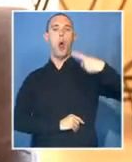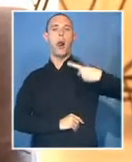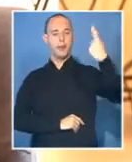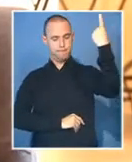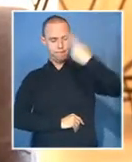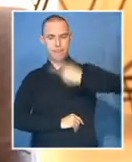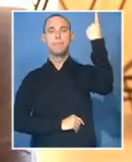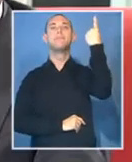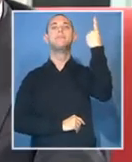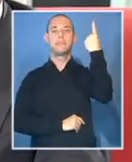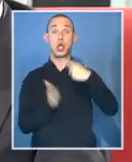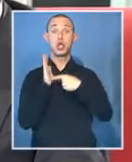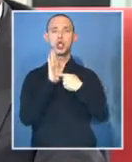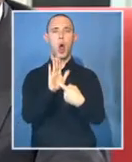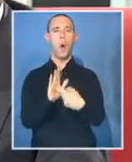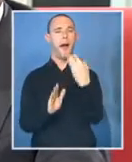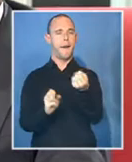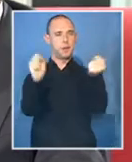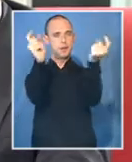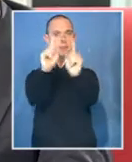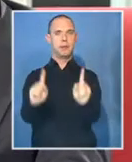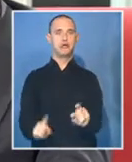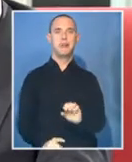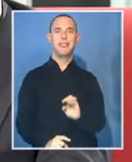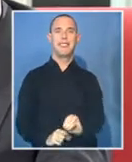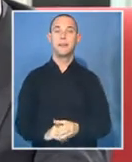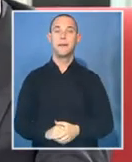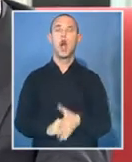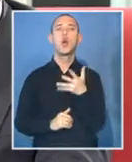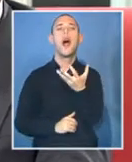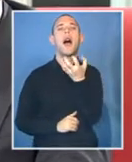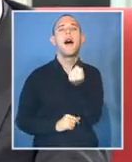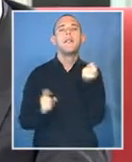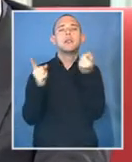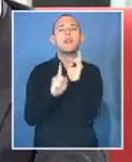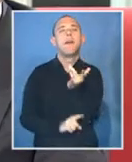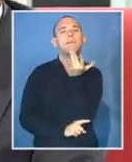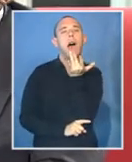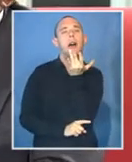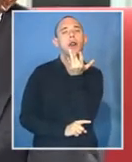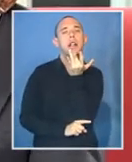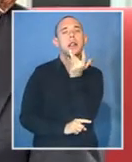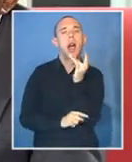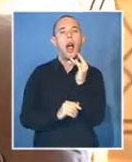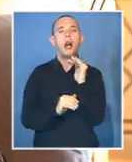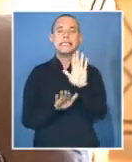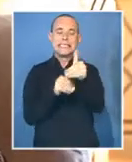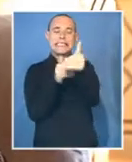said, we have something. Do you have a special or favorite moment in that movie?